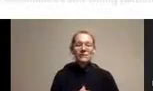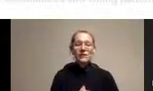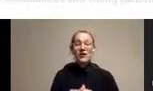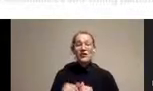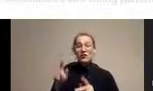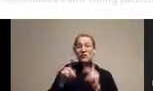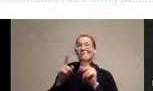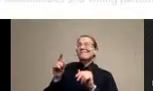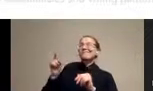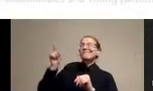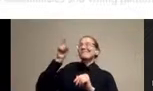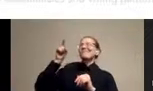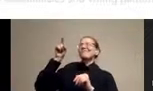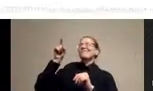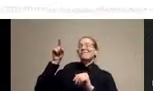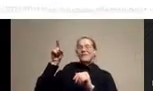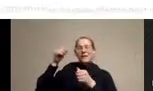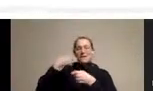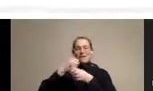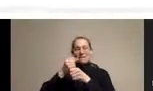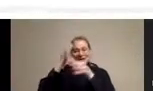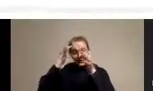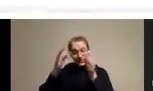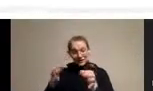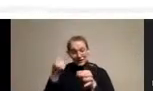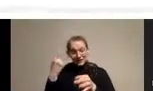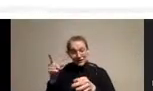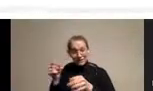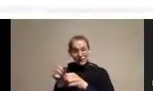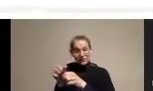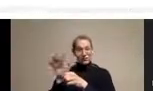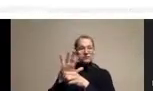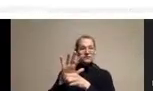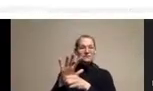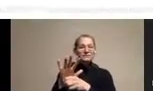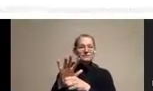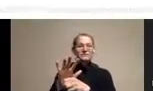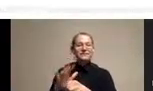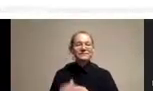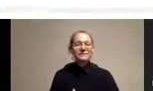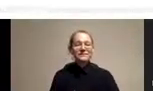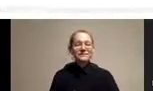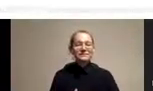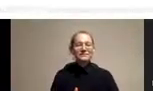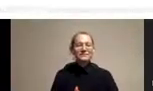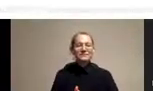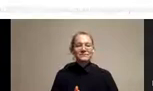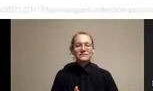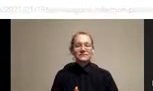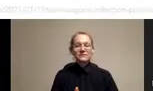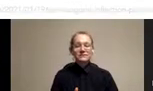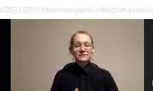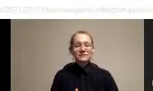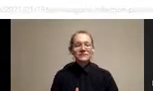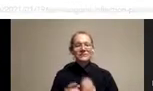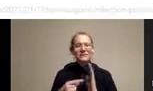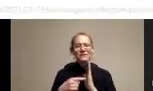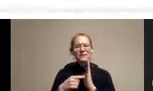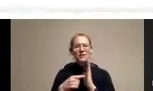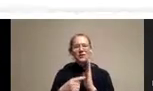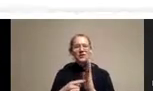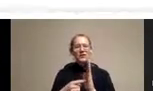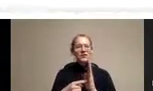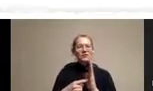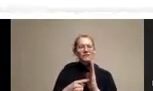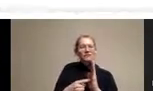around COVID. And just to show one concrete example of that, this looks at how people did on various dimensions during COVID,